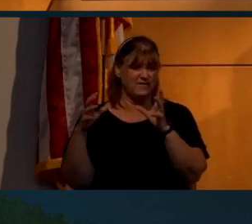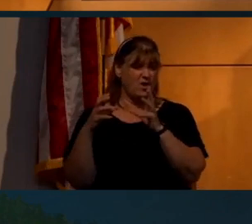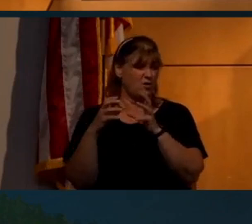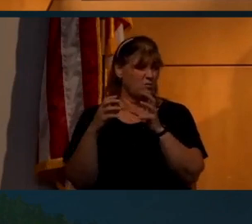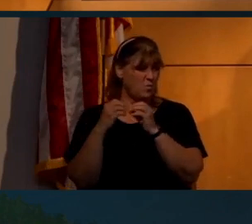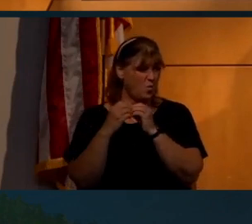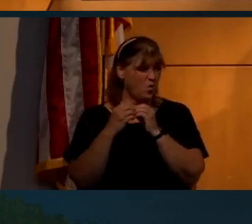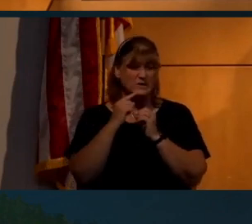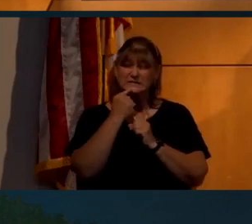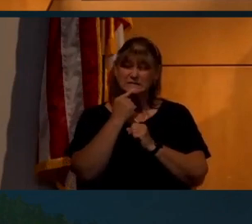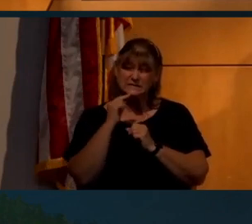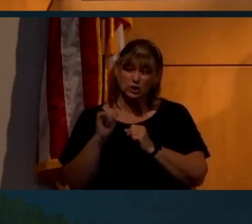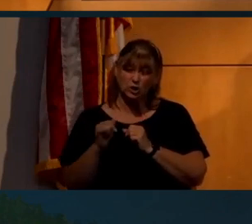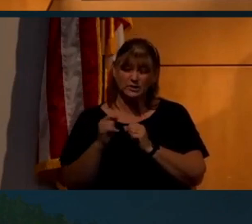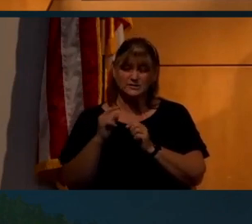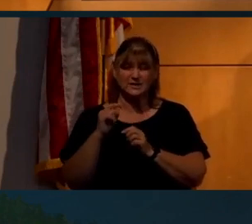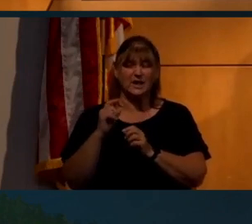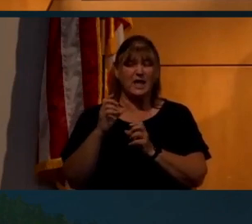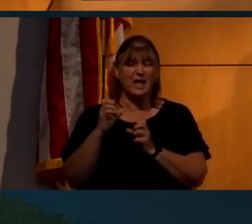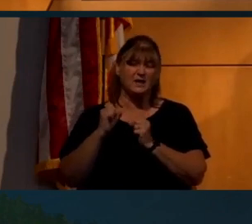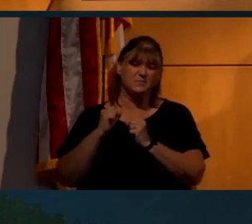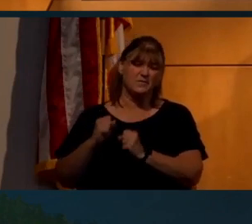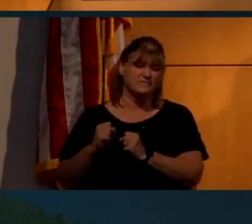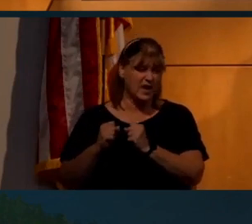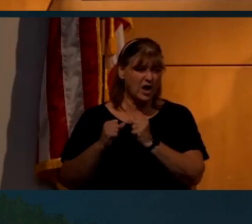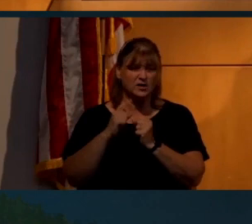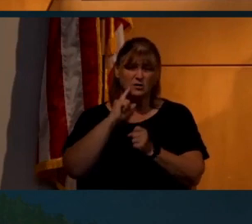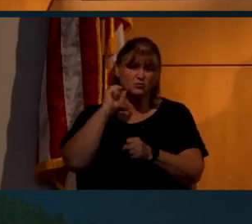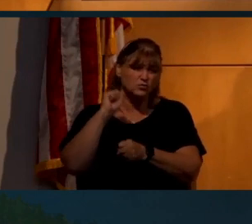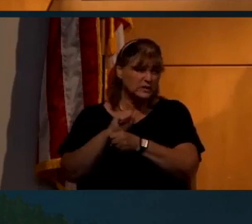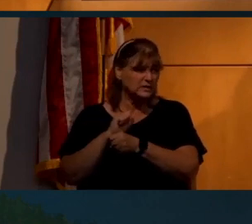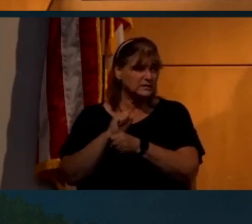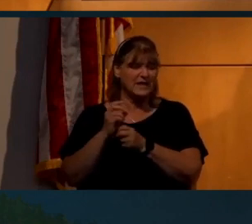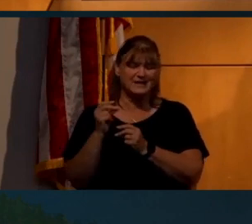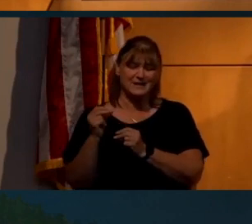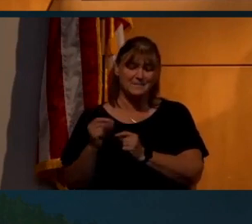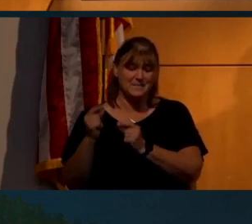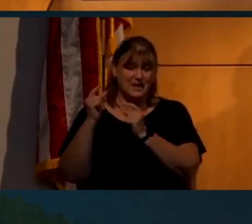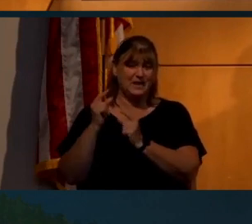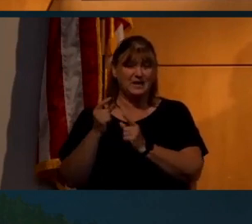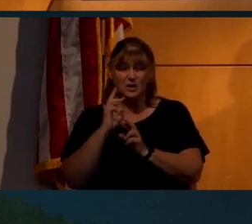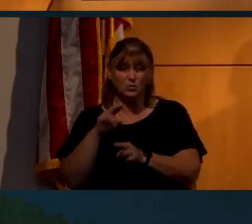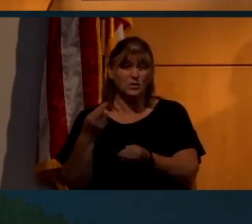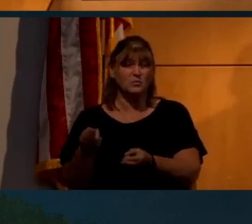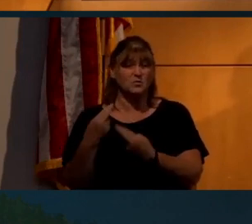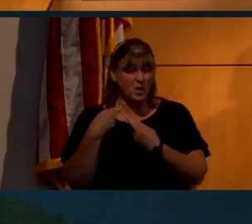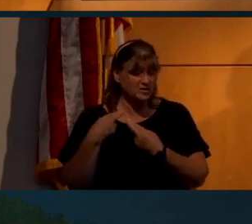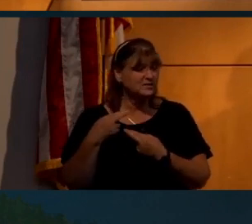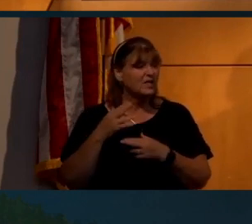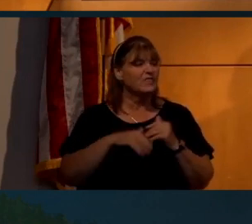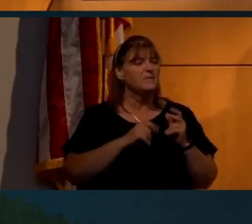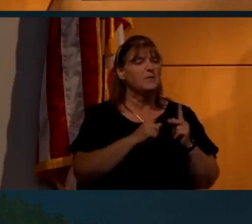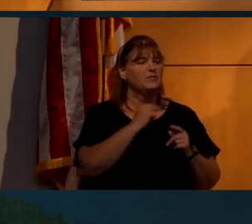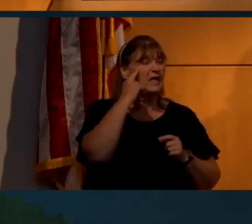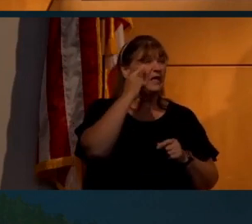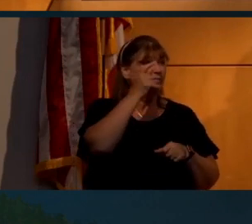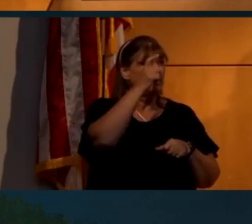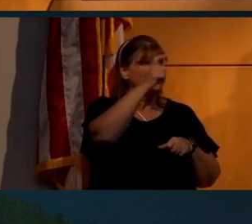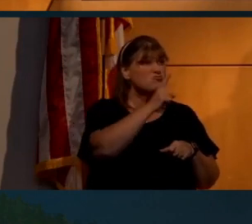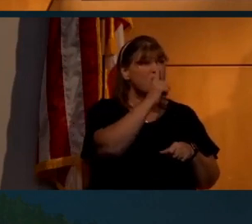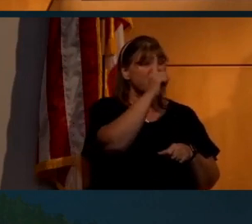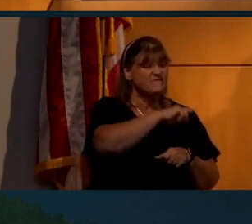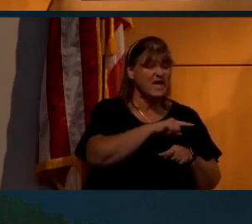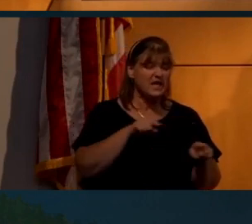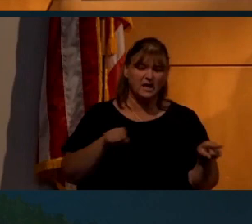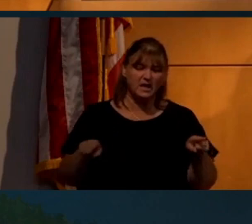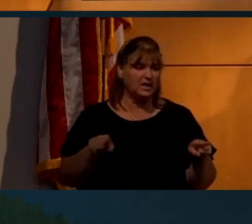serious and profound and realistic and immediate repercussions than people who think the moon landings are fake,